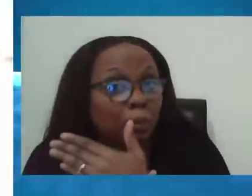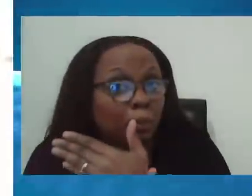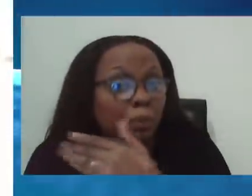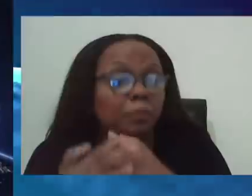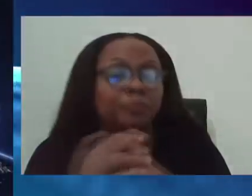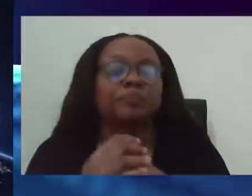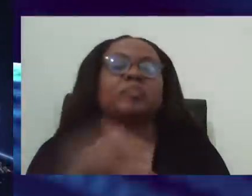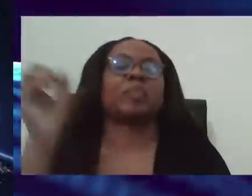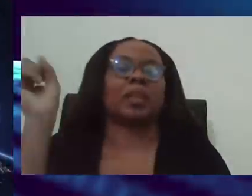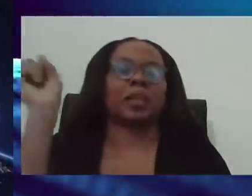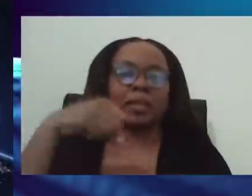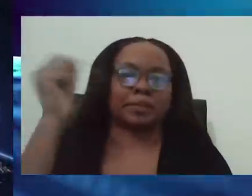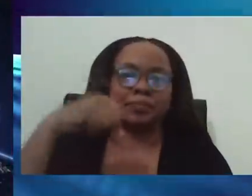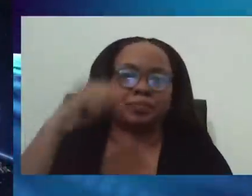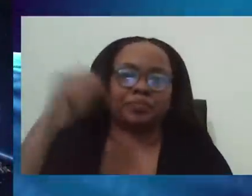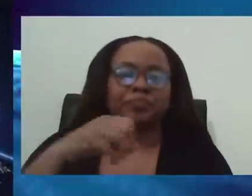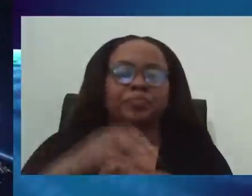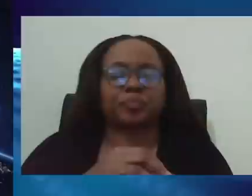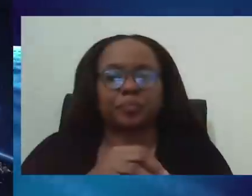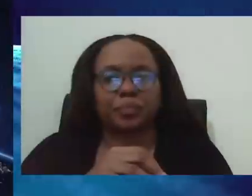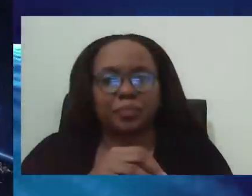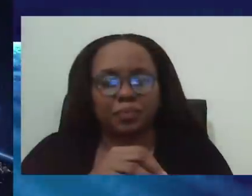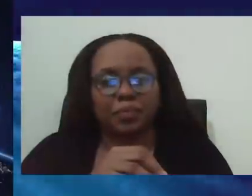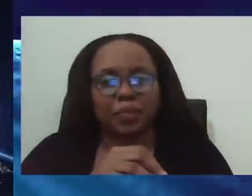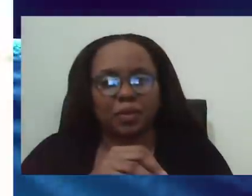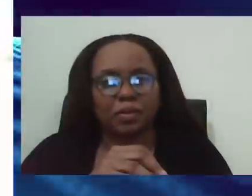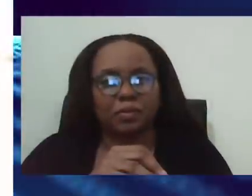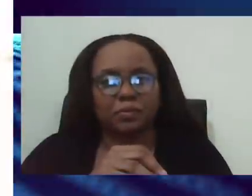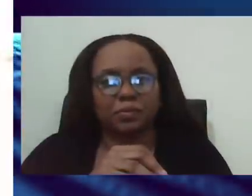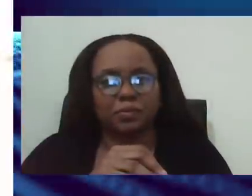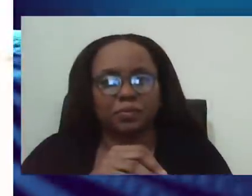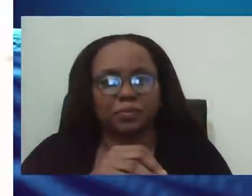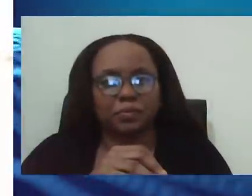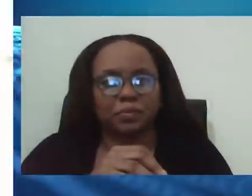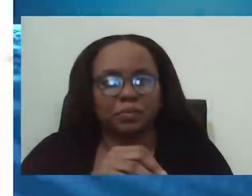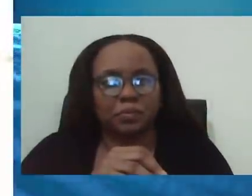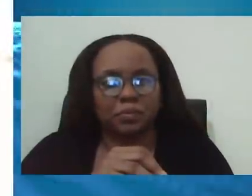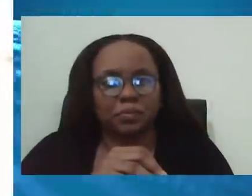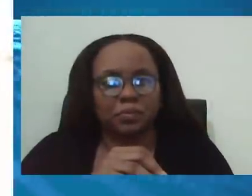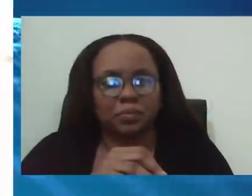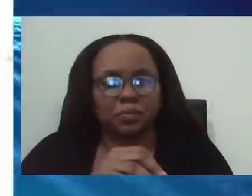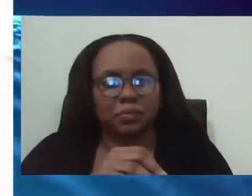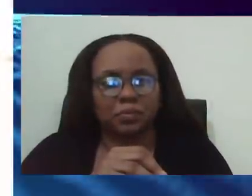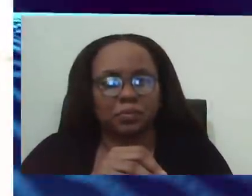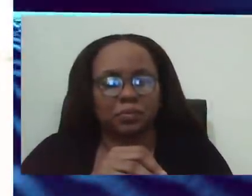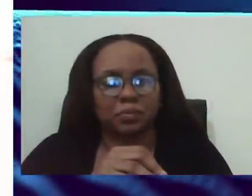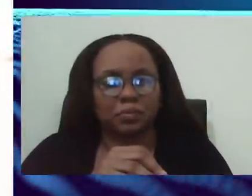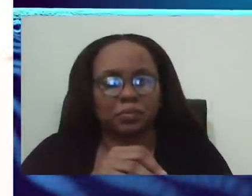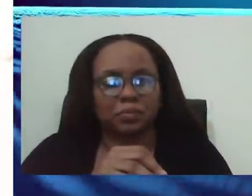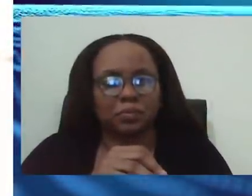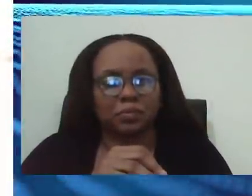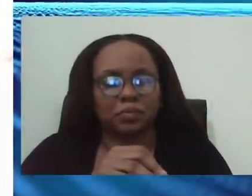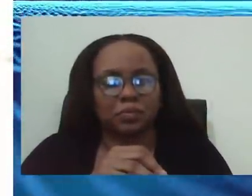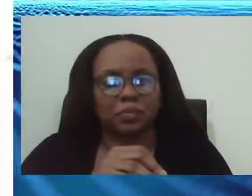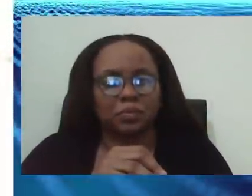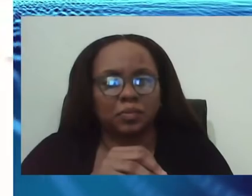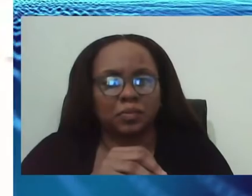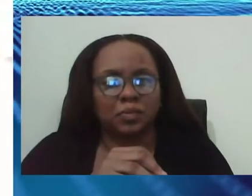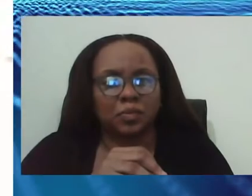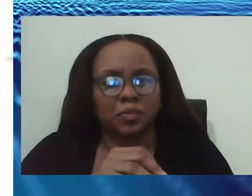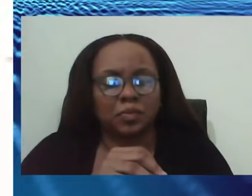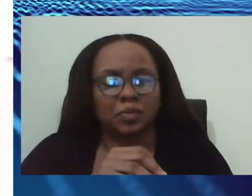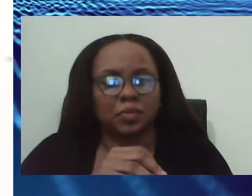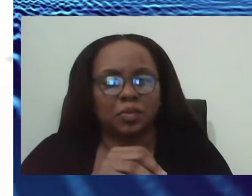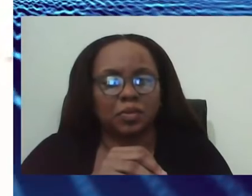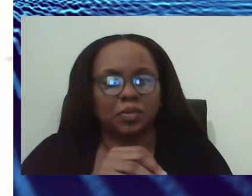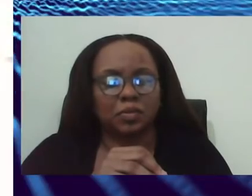Yes, please. Right. So could you give me a figure in terms of, because obviously you have to meet certain requirements to qualify for the home